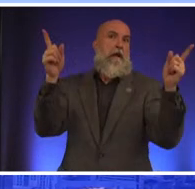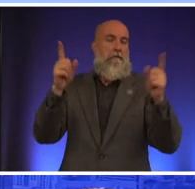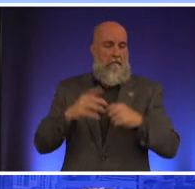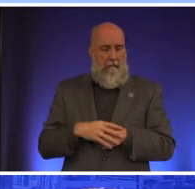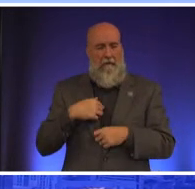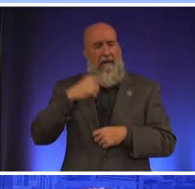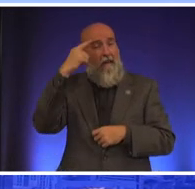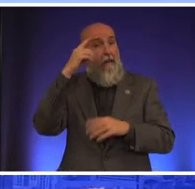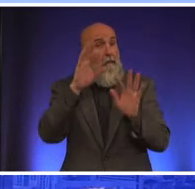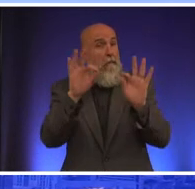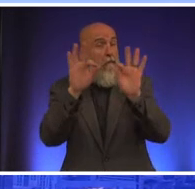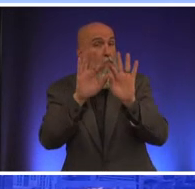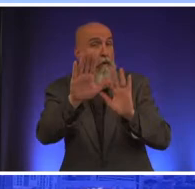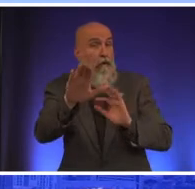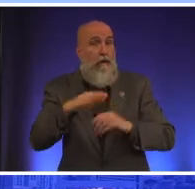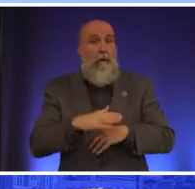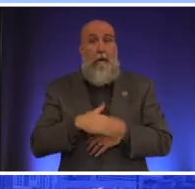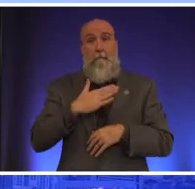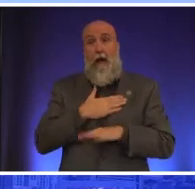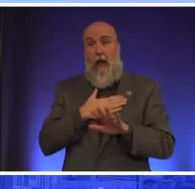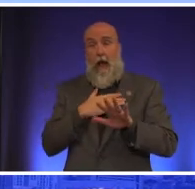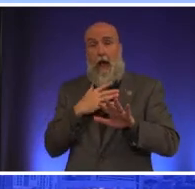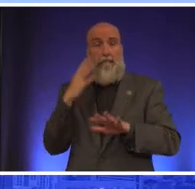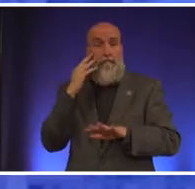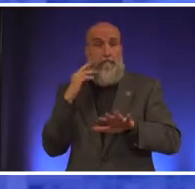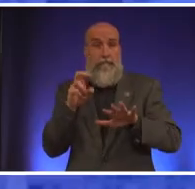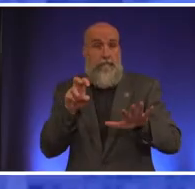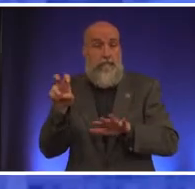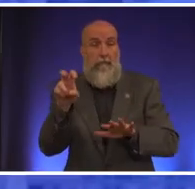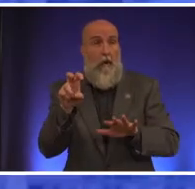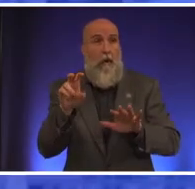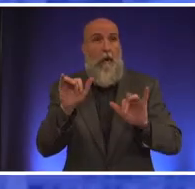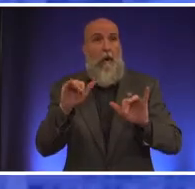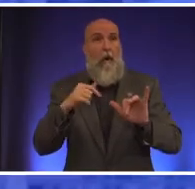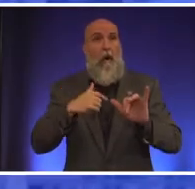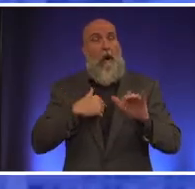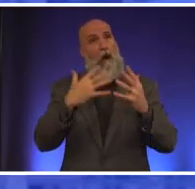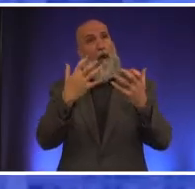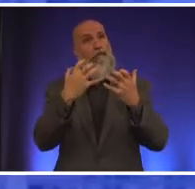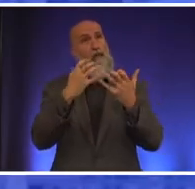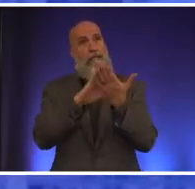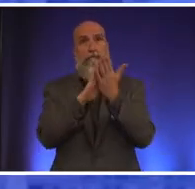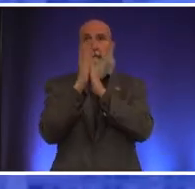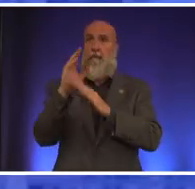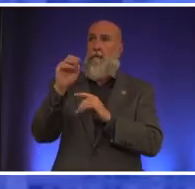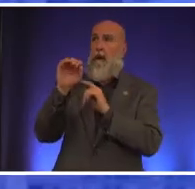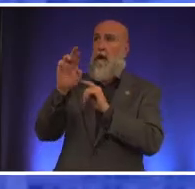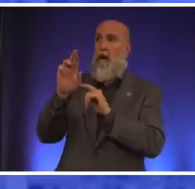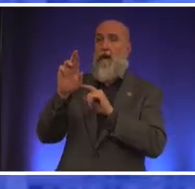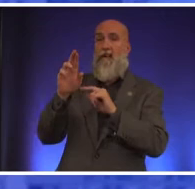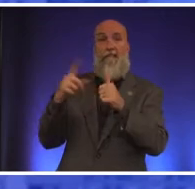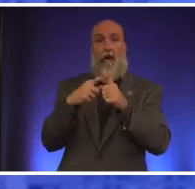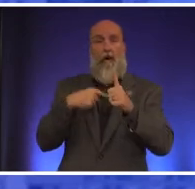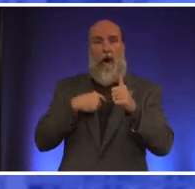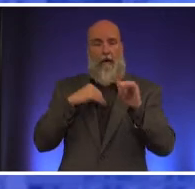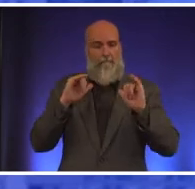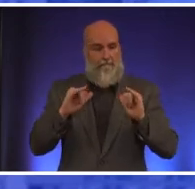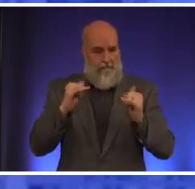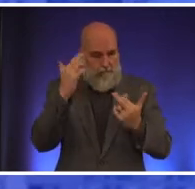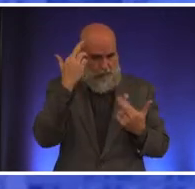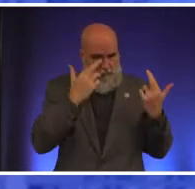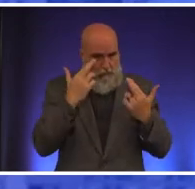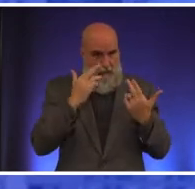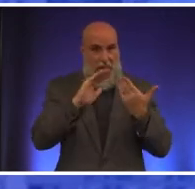part of my journey to be to say i'm going to run for mayor was the realization that the city had